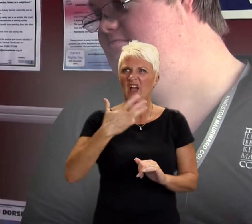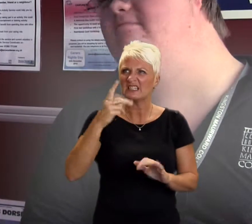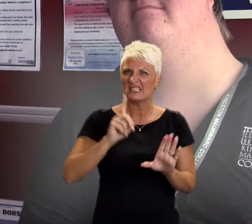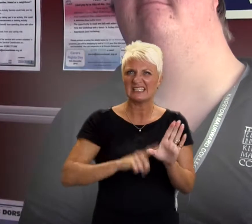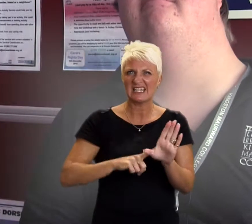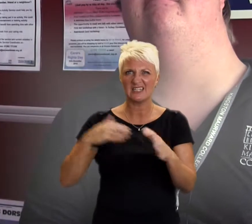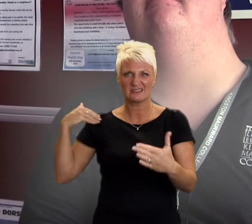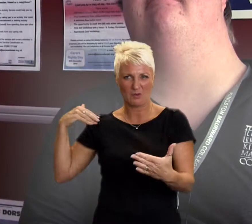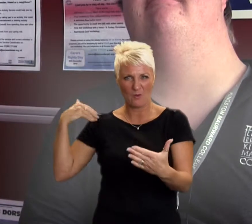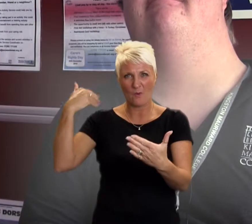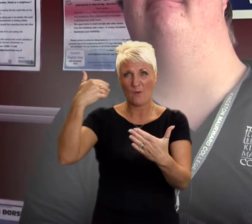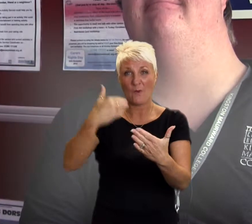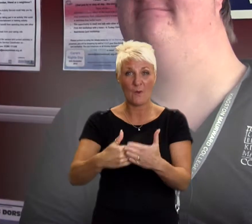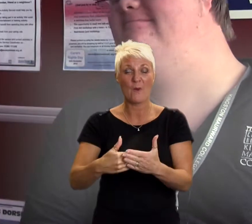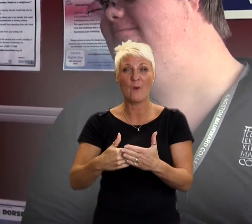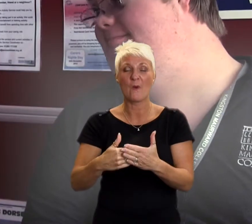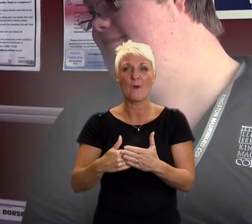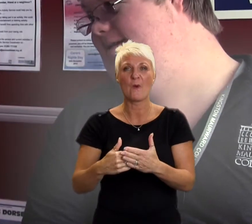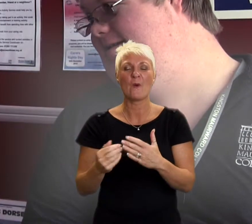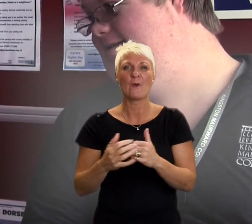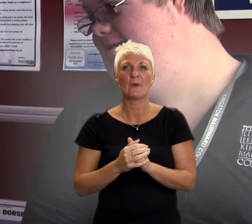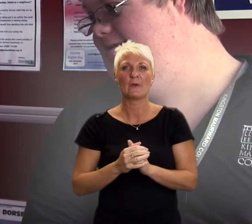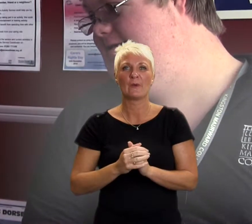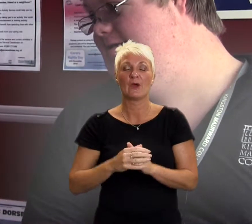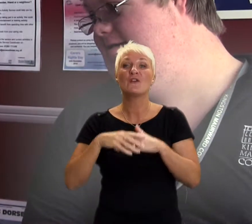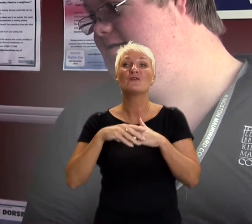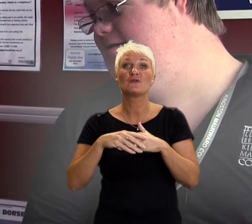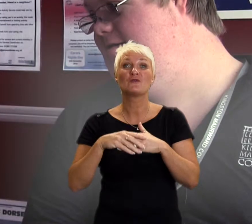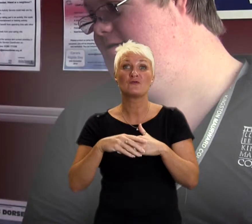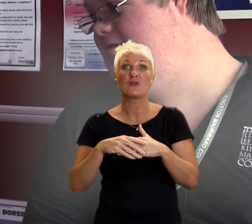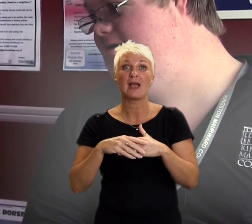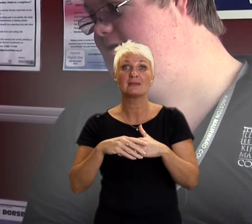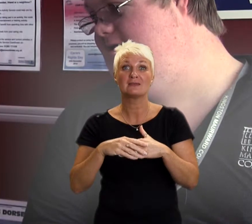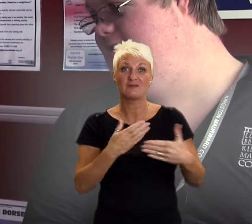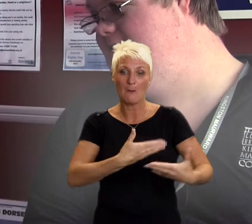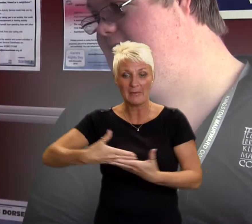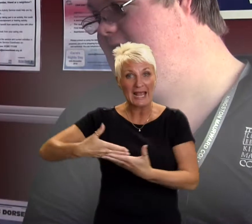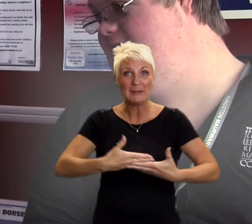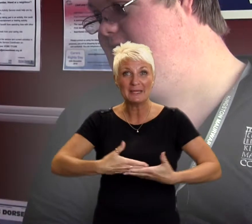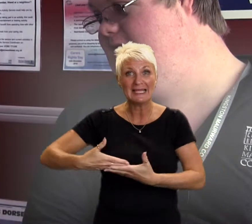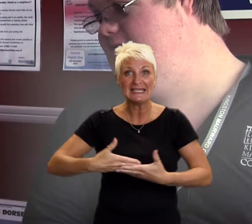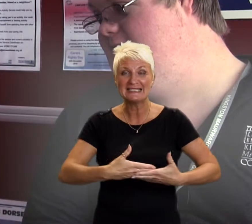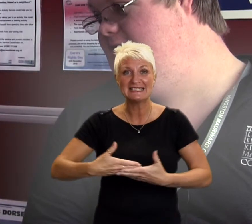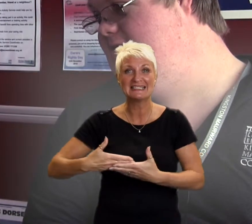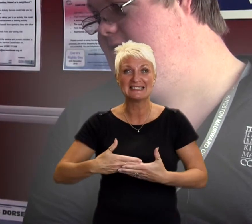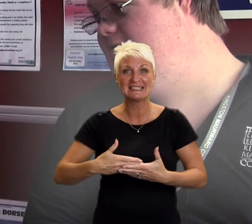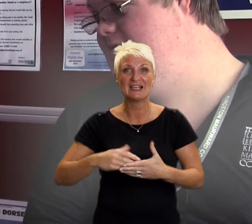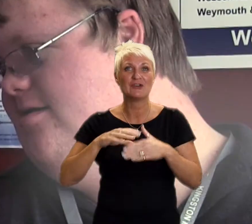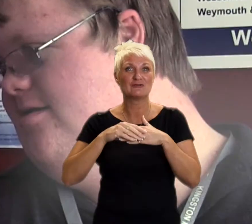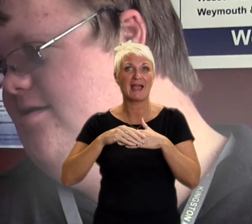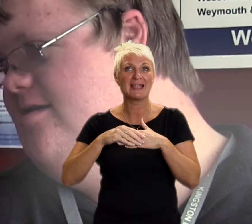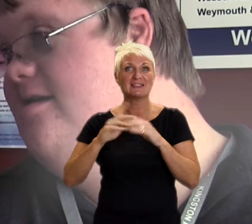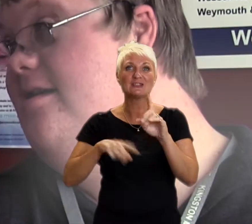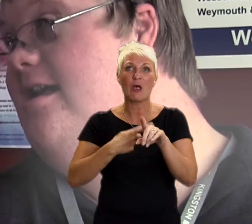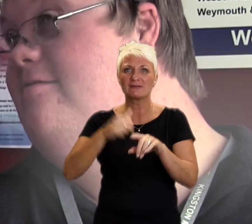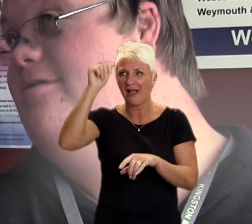and then we've been friends since when we were babies so we've been friends a long time